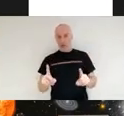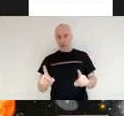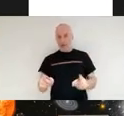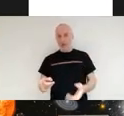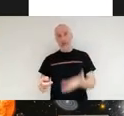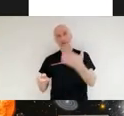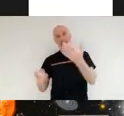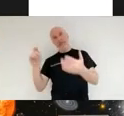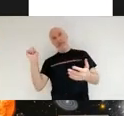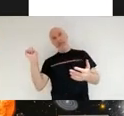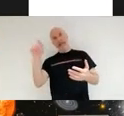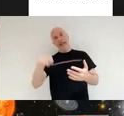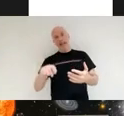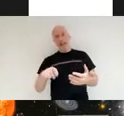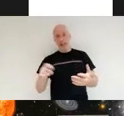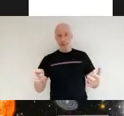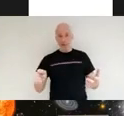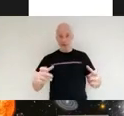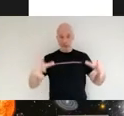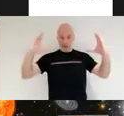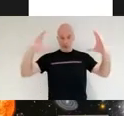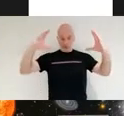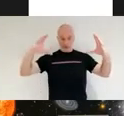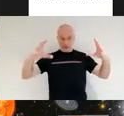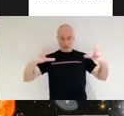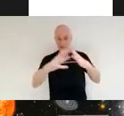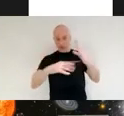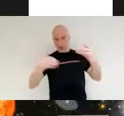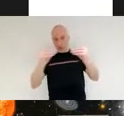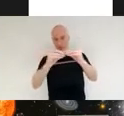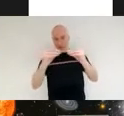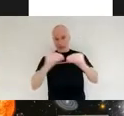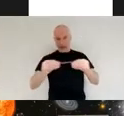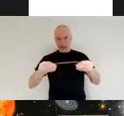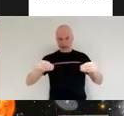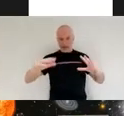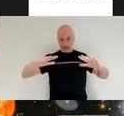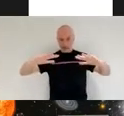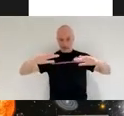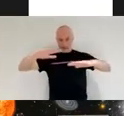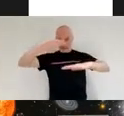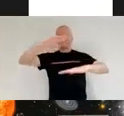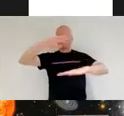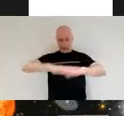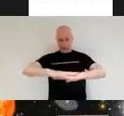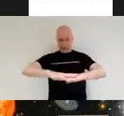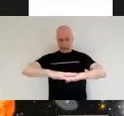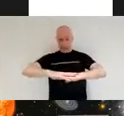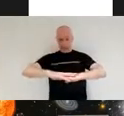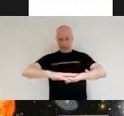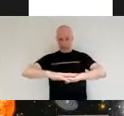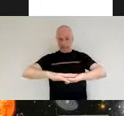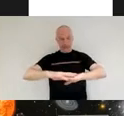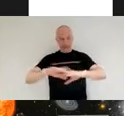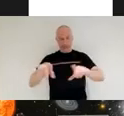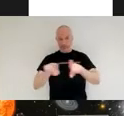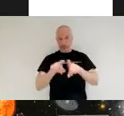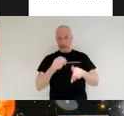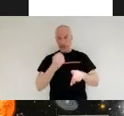and if you were to superimpose webb on top of that it would fit quite nicely onto that tennis court